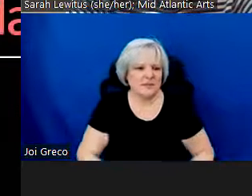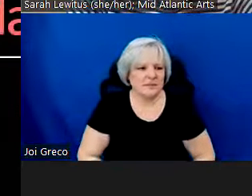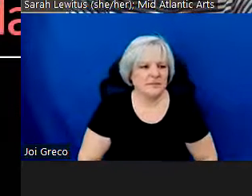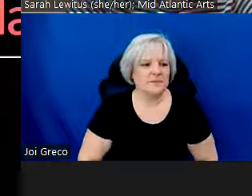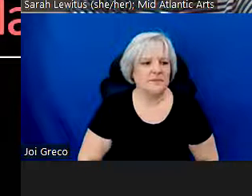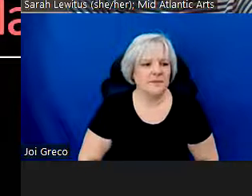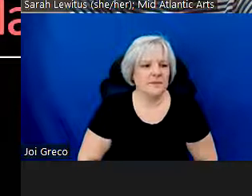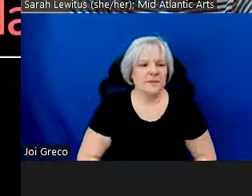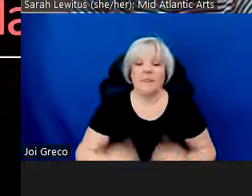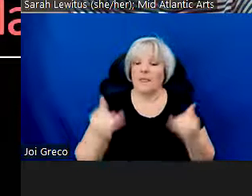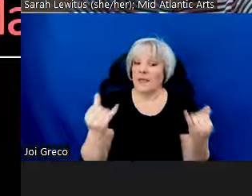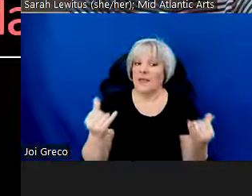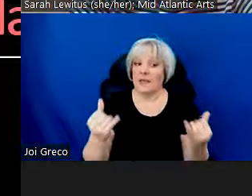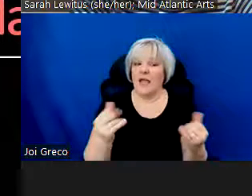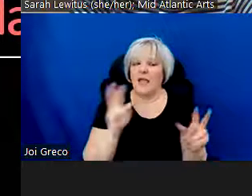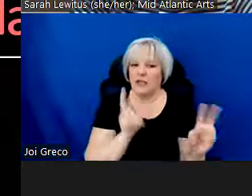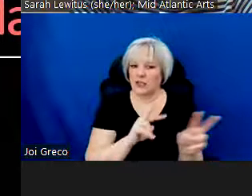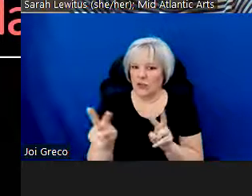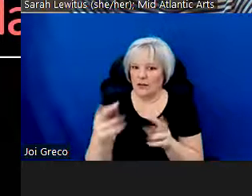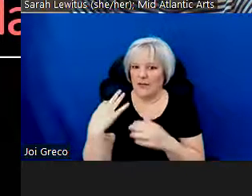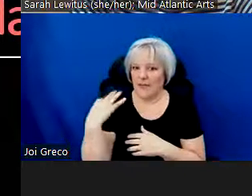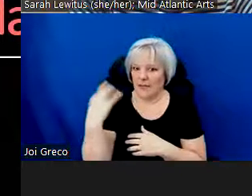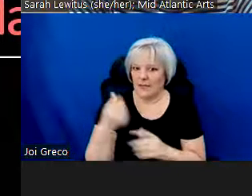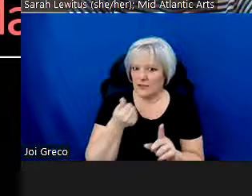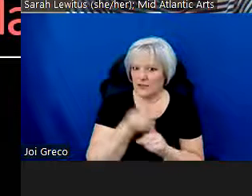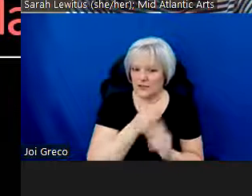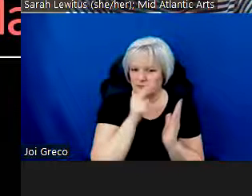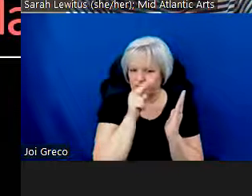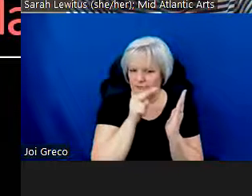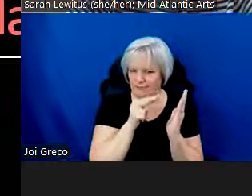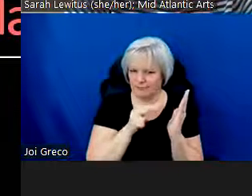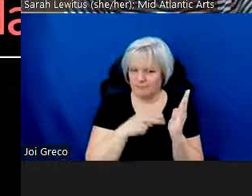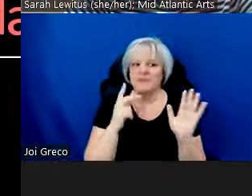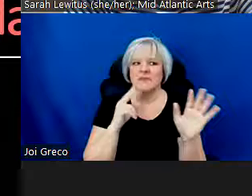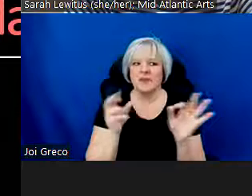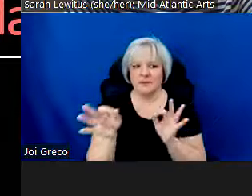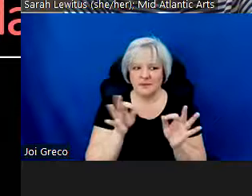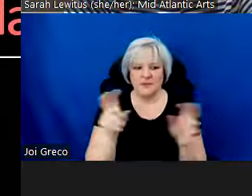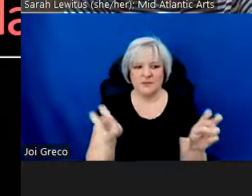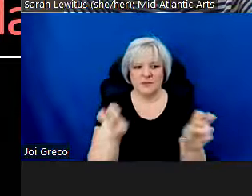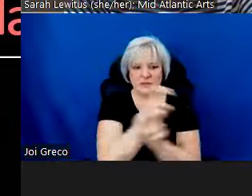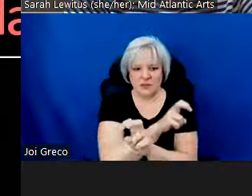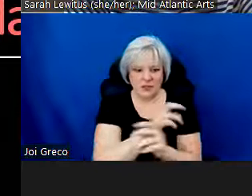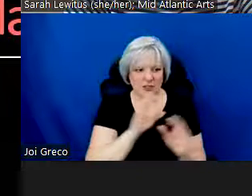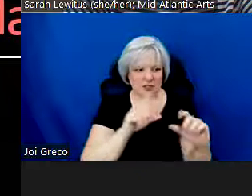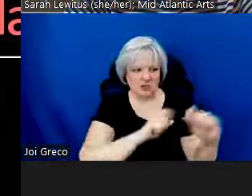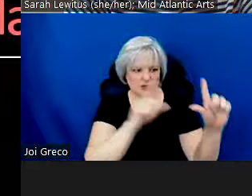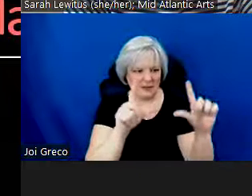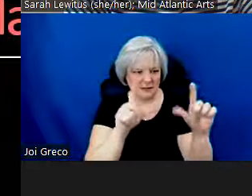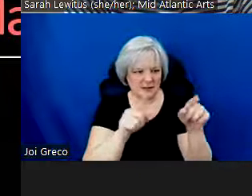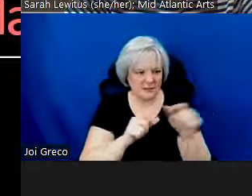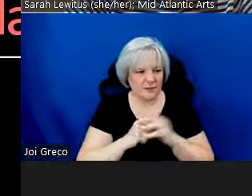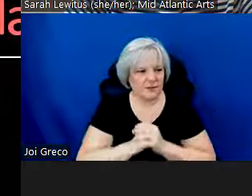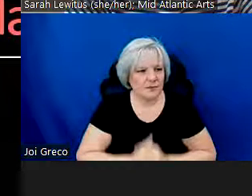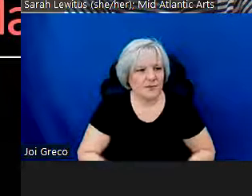Now we're going to take a look at the application itself, and I'm going to swap my screen share here for